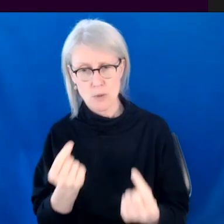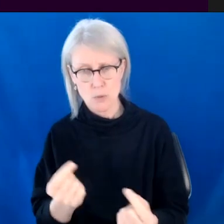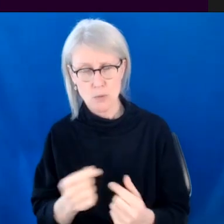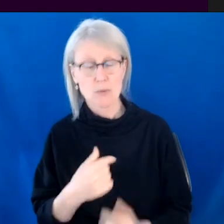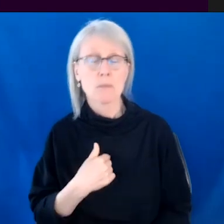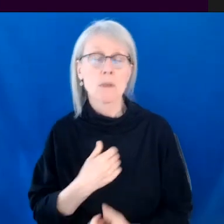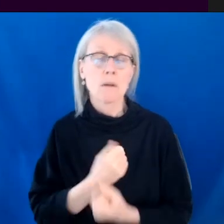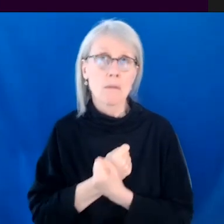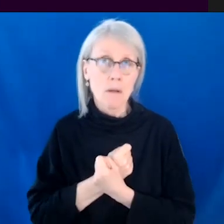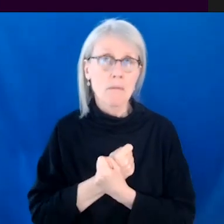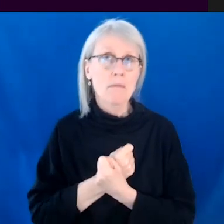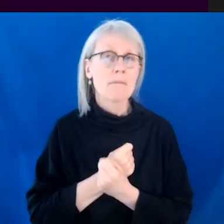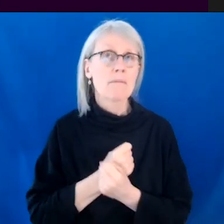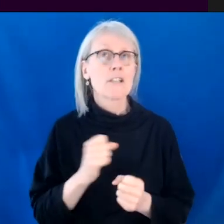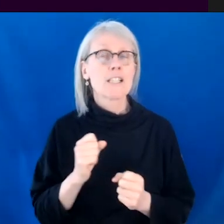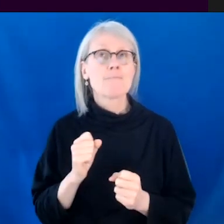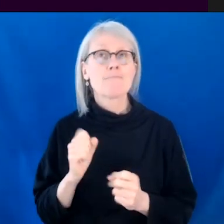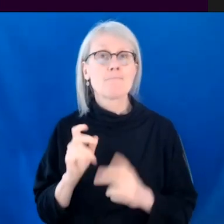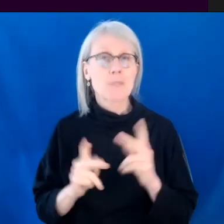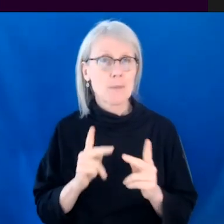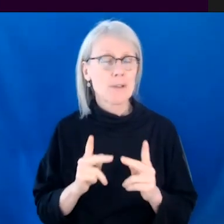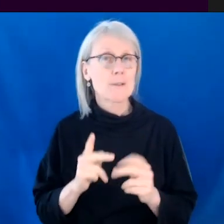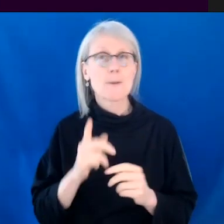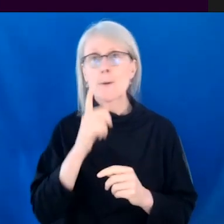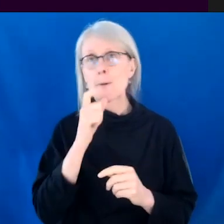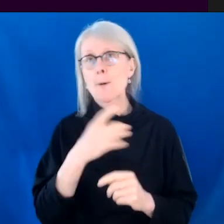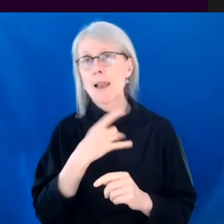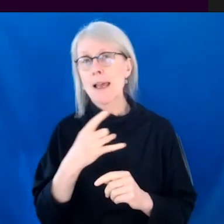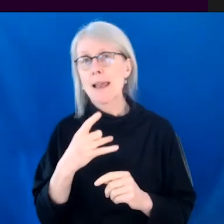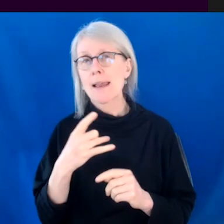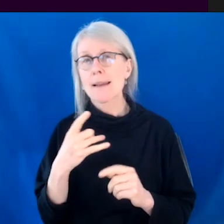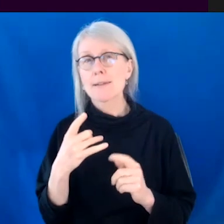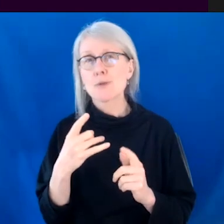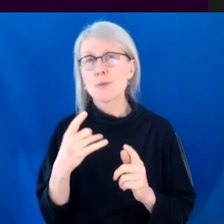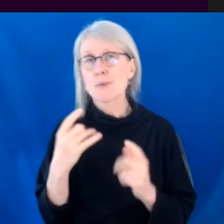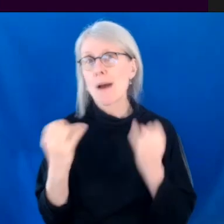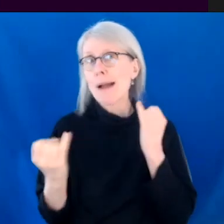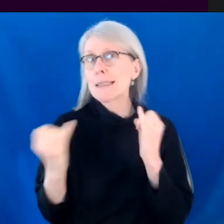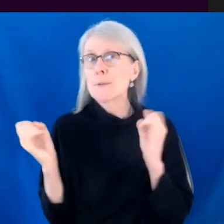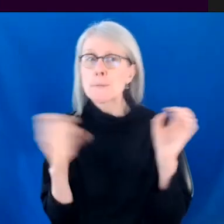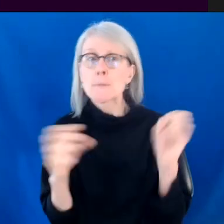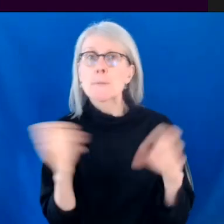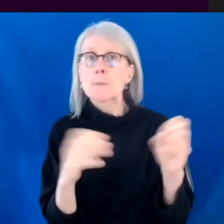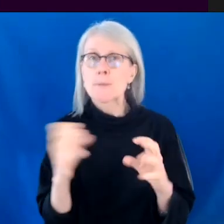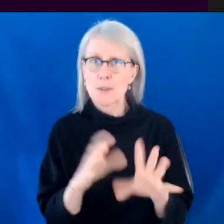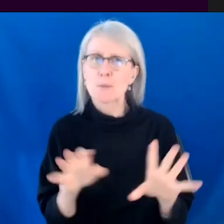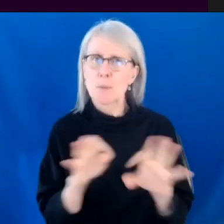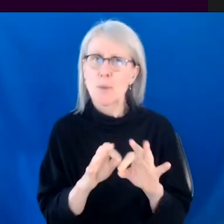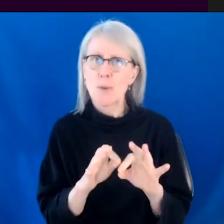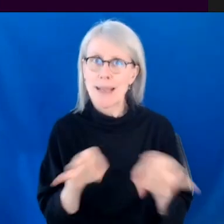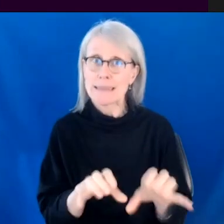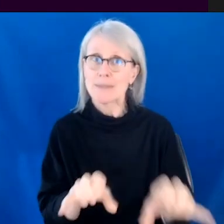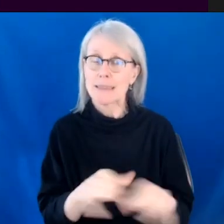people who are, um, who like, like to pitch a lot of ideas. That's very important in a room. Um, and